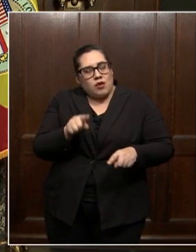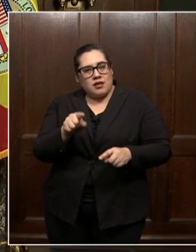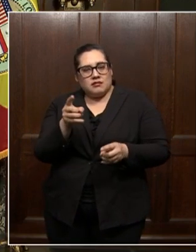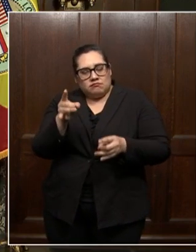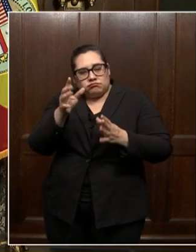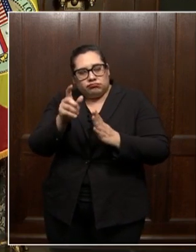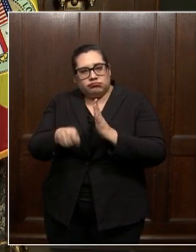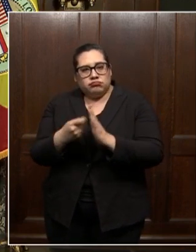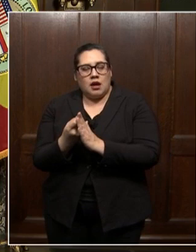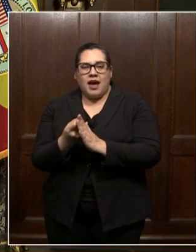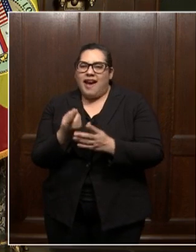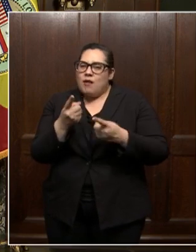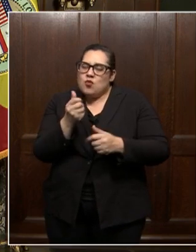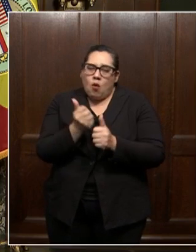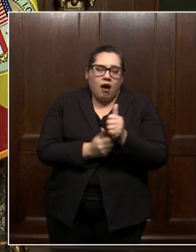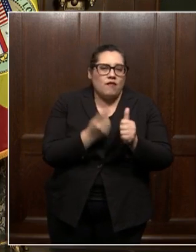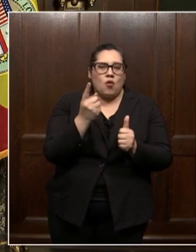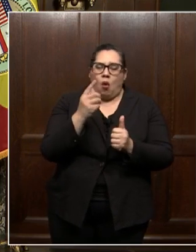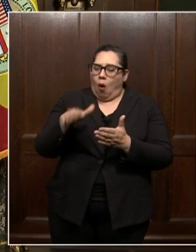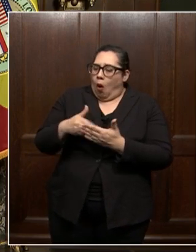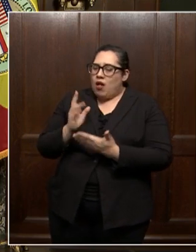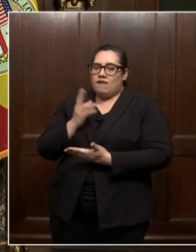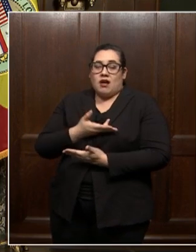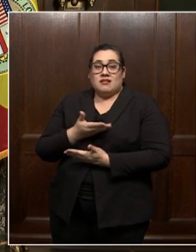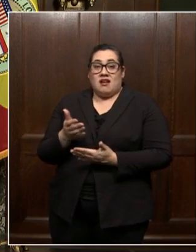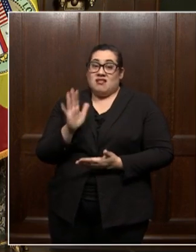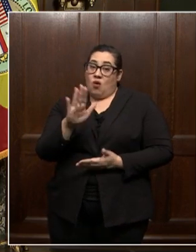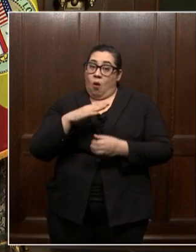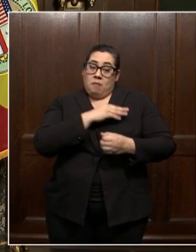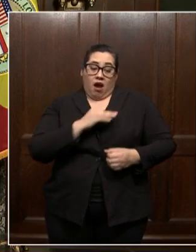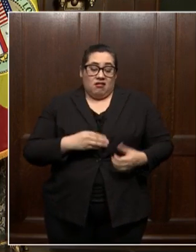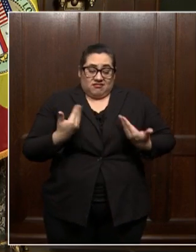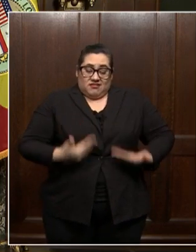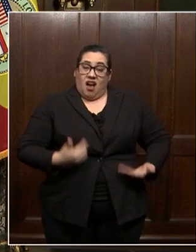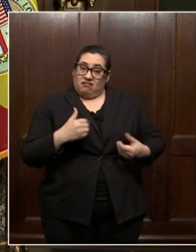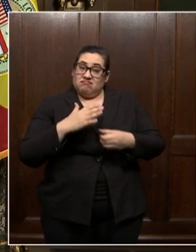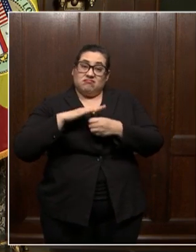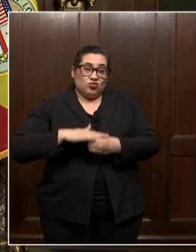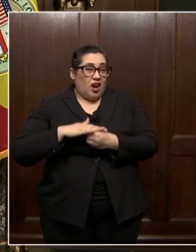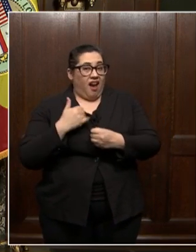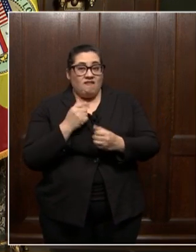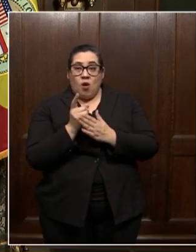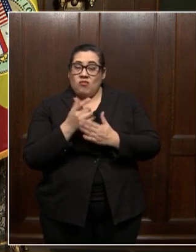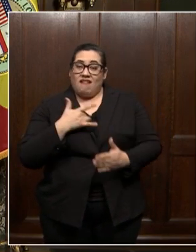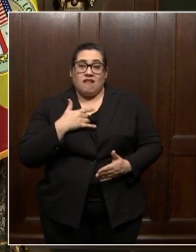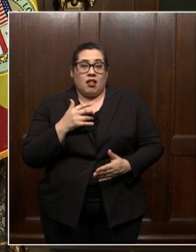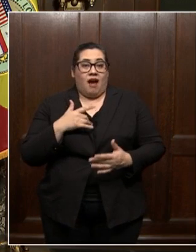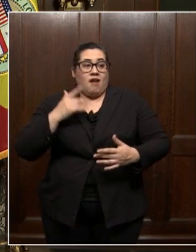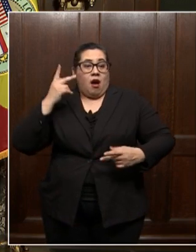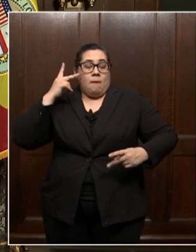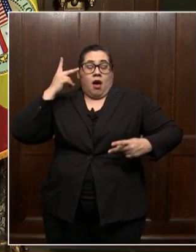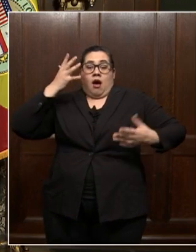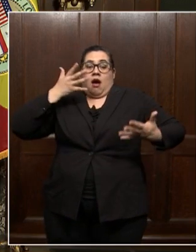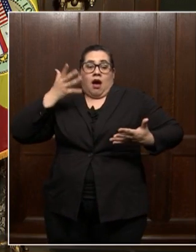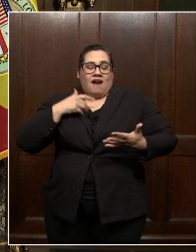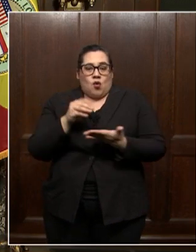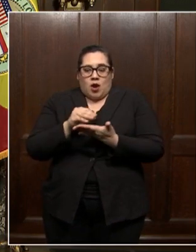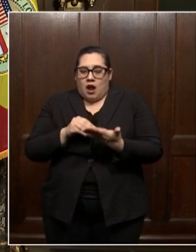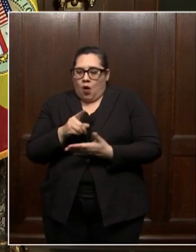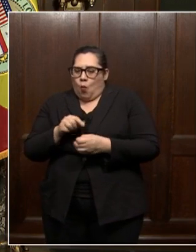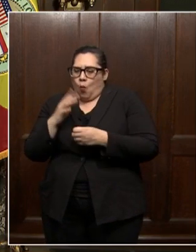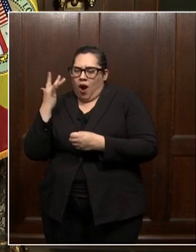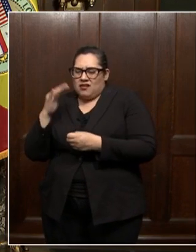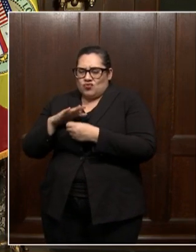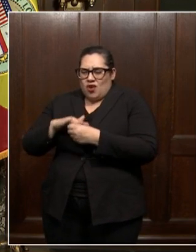happens to all of us, to the young people that are out there. Your mayor gets stressed, I get stressed. I have moments where I have a panic attack, or we have to write down what's